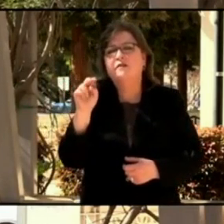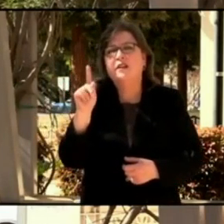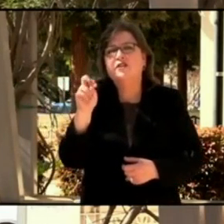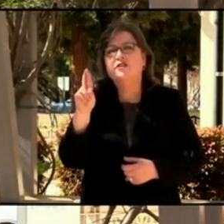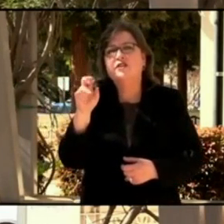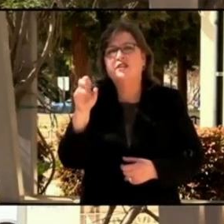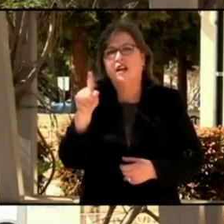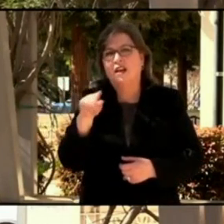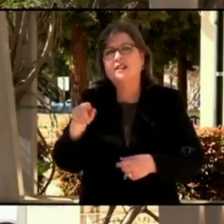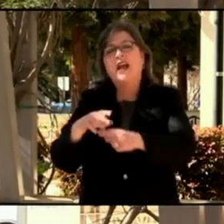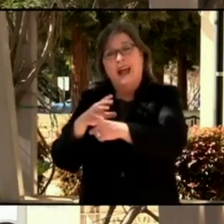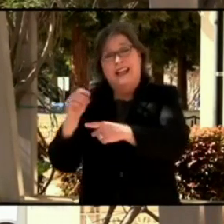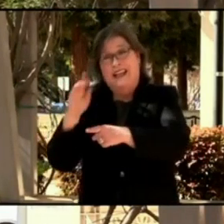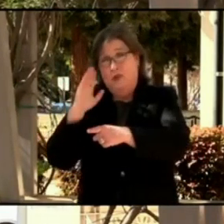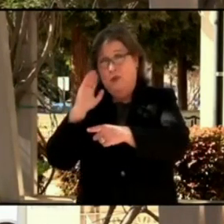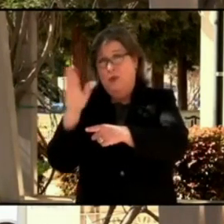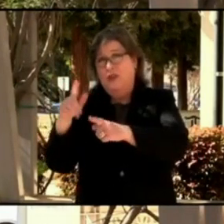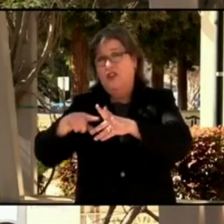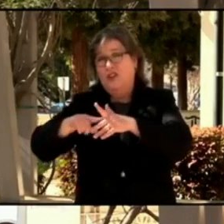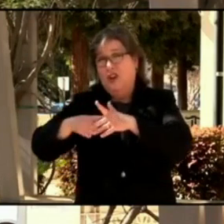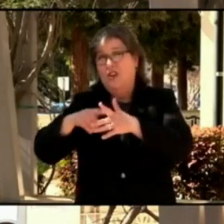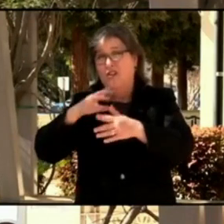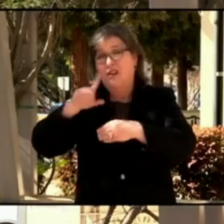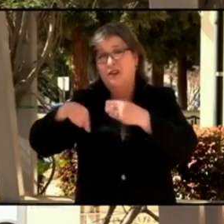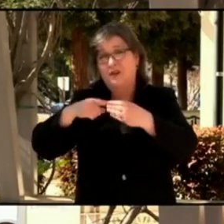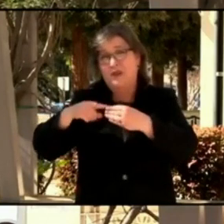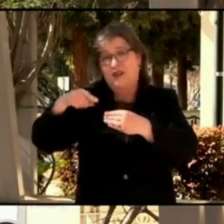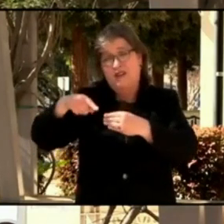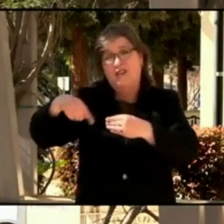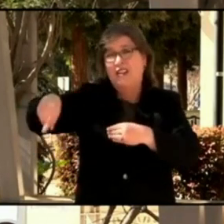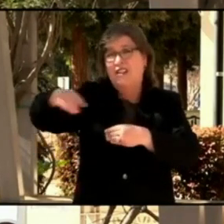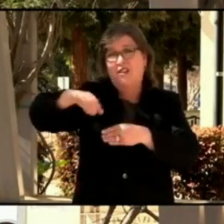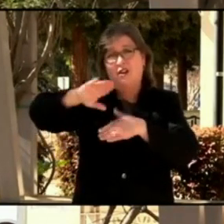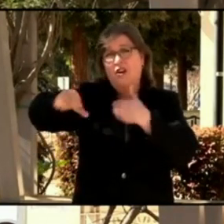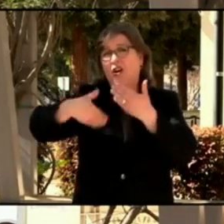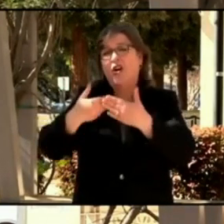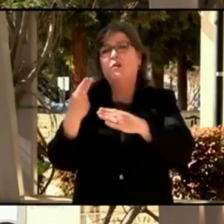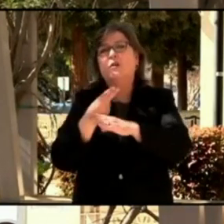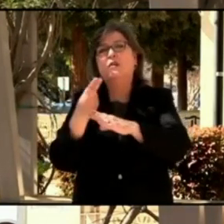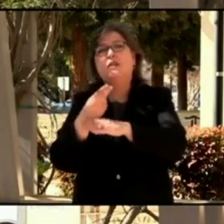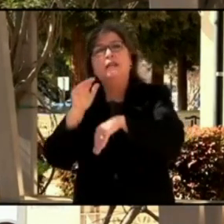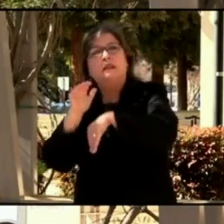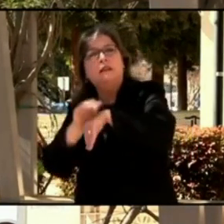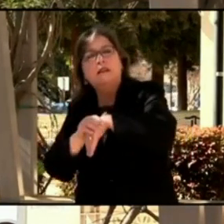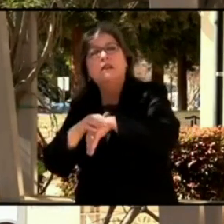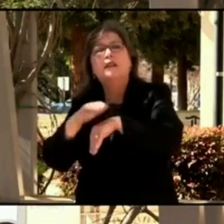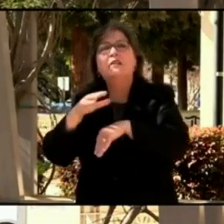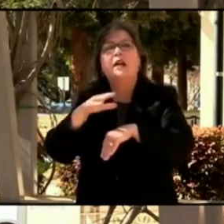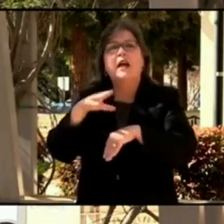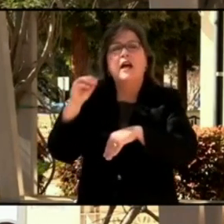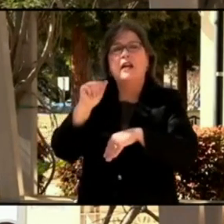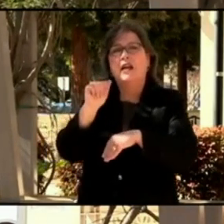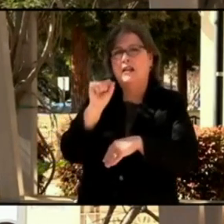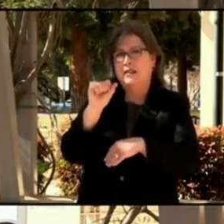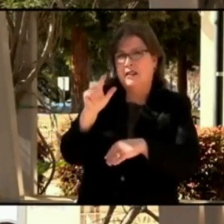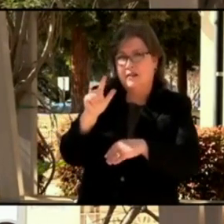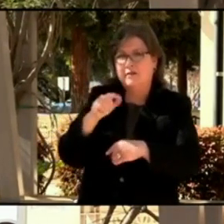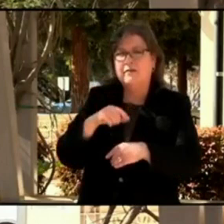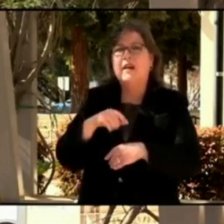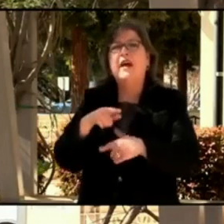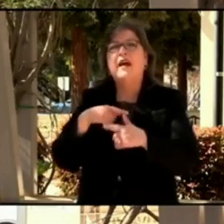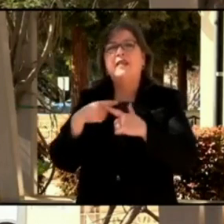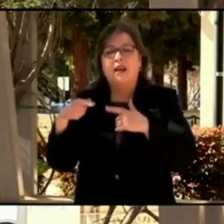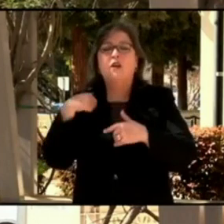and American Sign Language. We will then transition into question and answer section. will after that we will move into